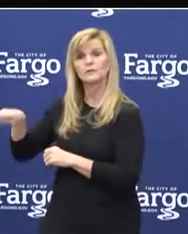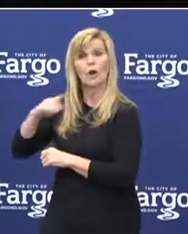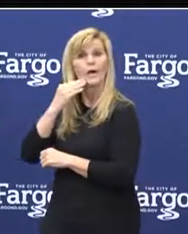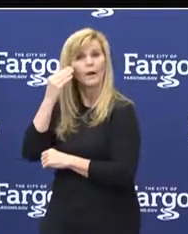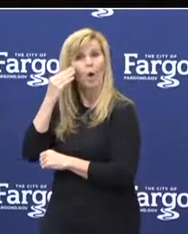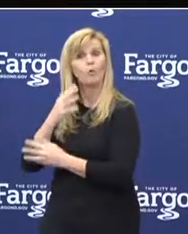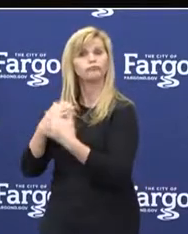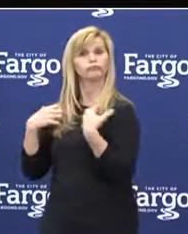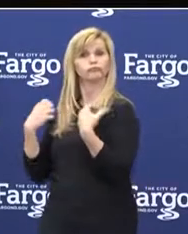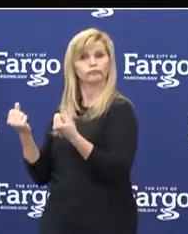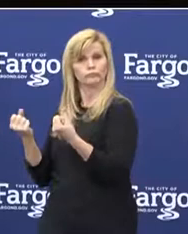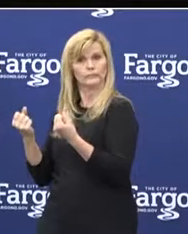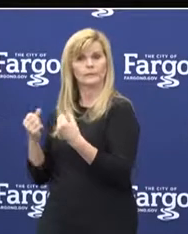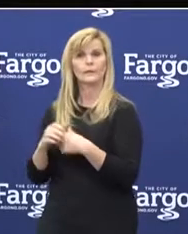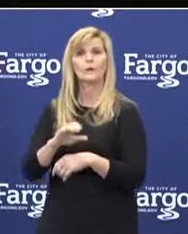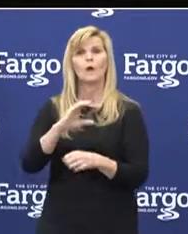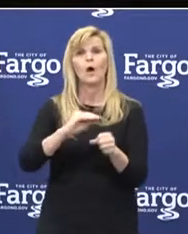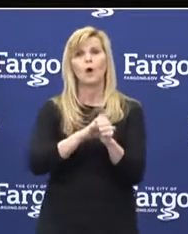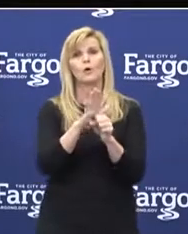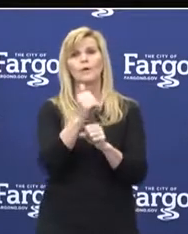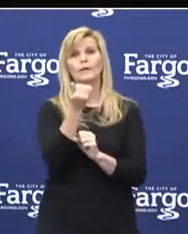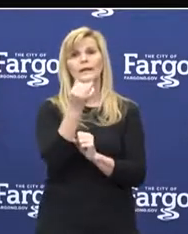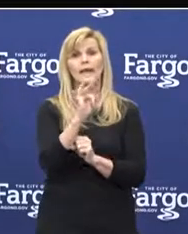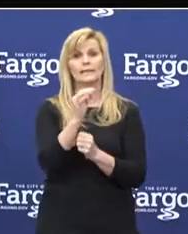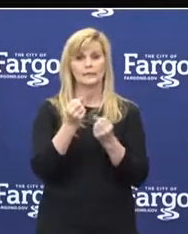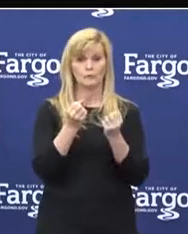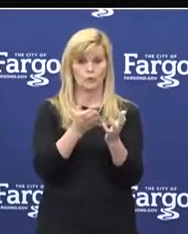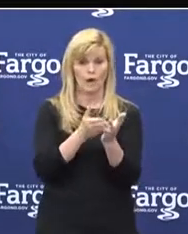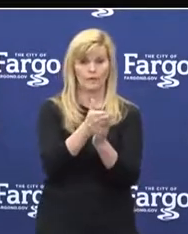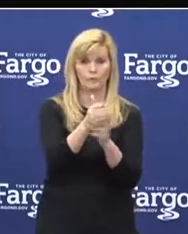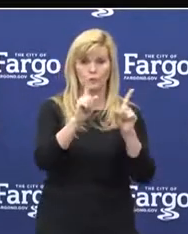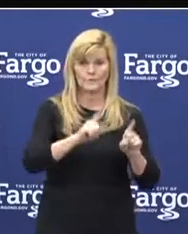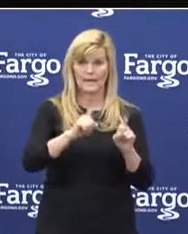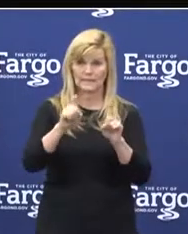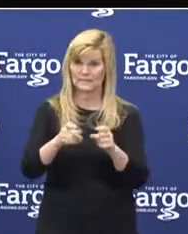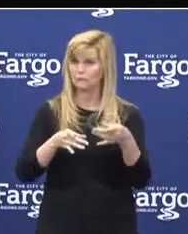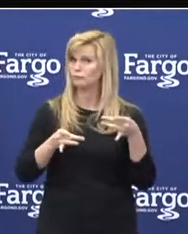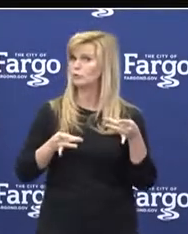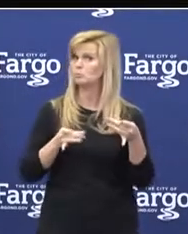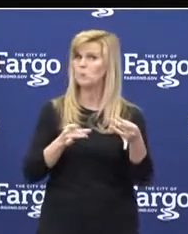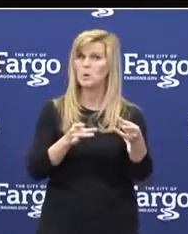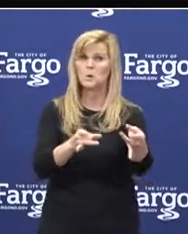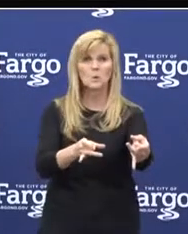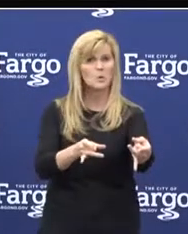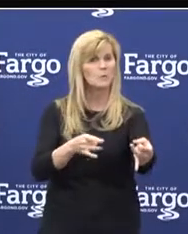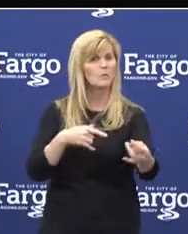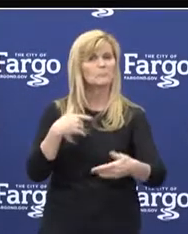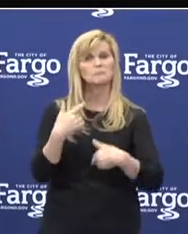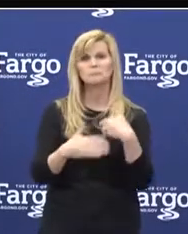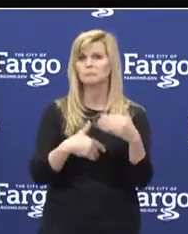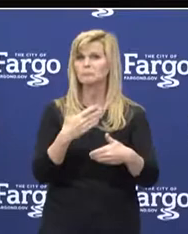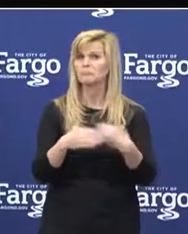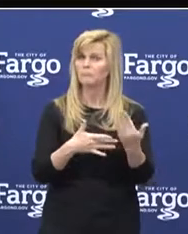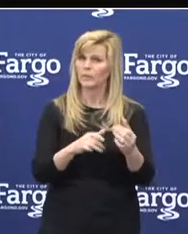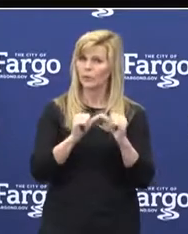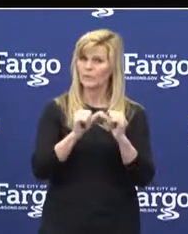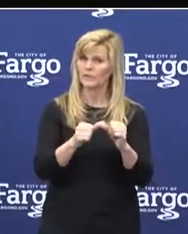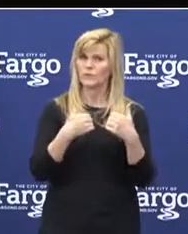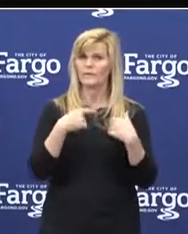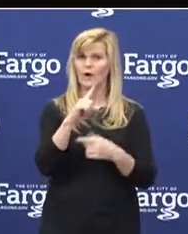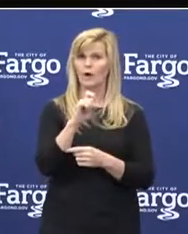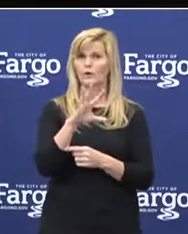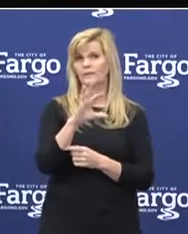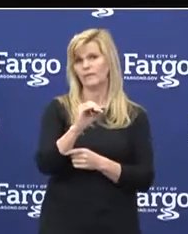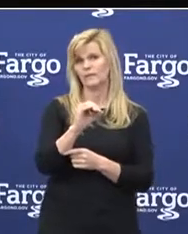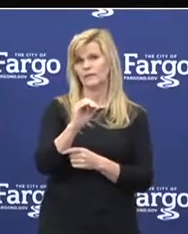Our COVID-19 drive-through testing continues to run very smoothly. We'll continue to have 150